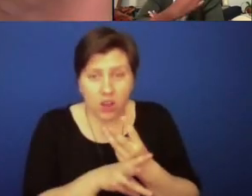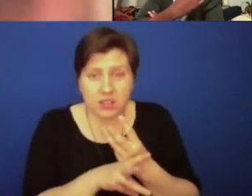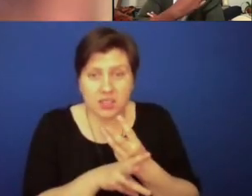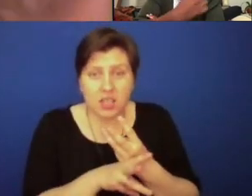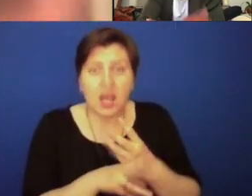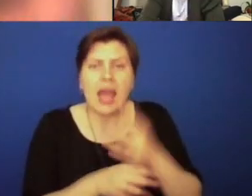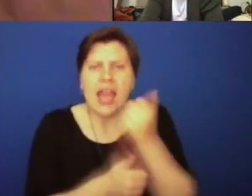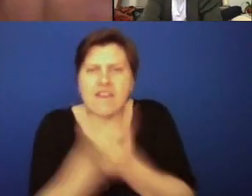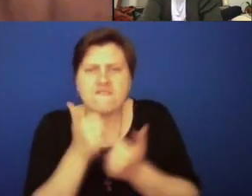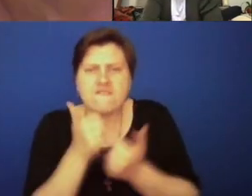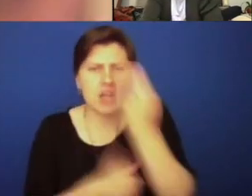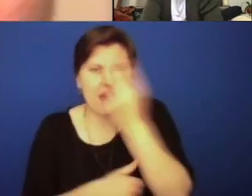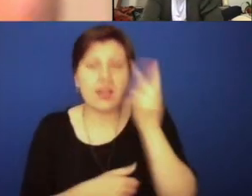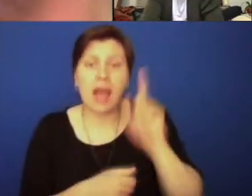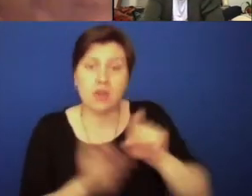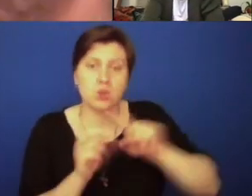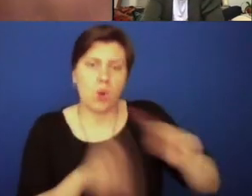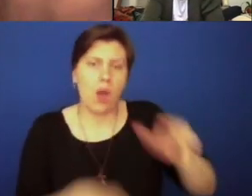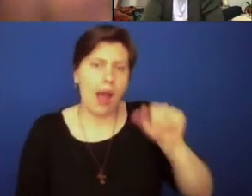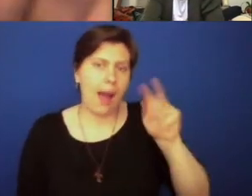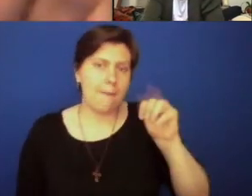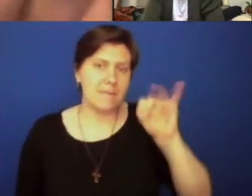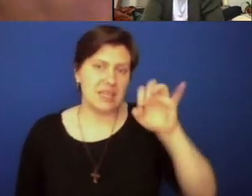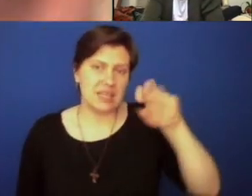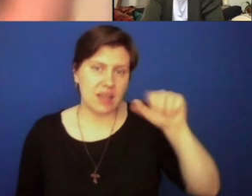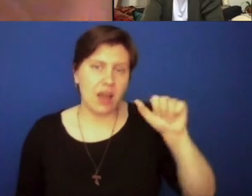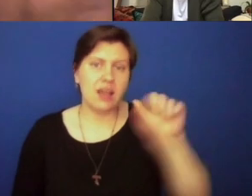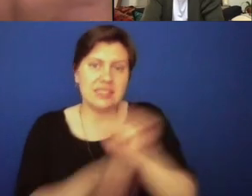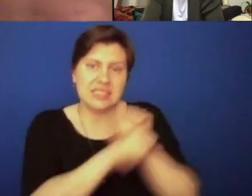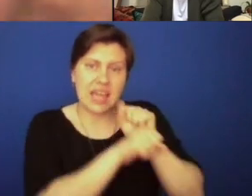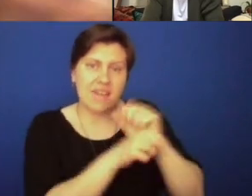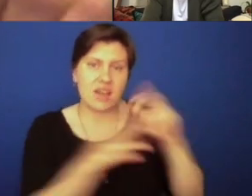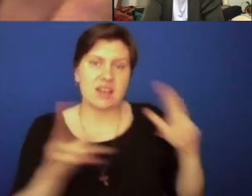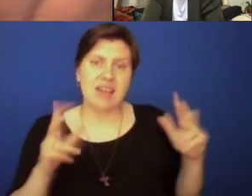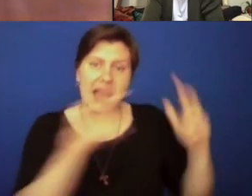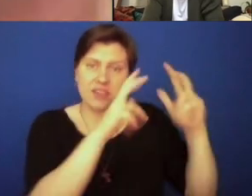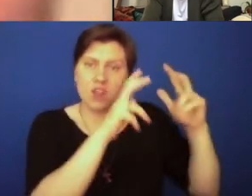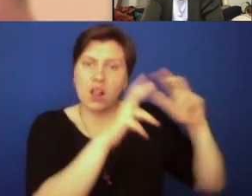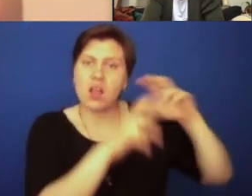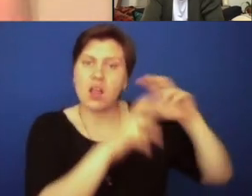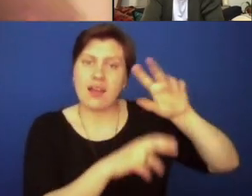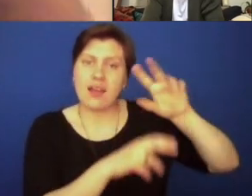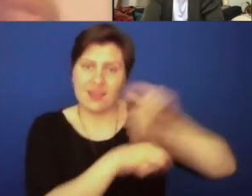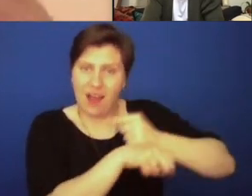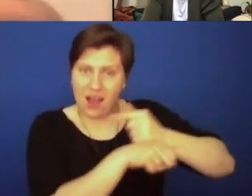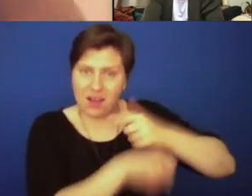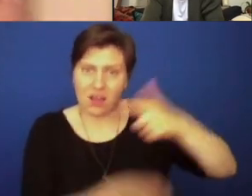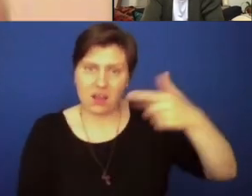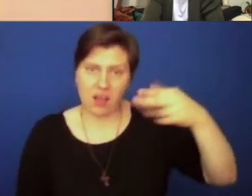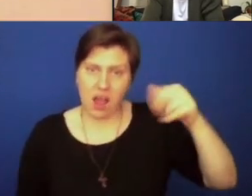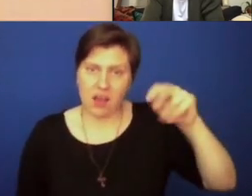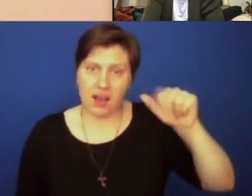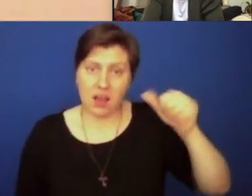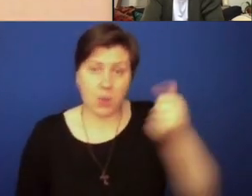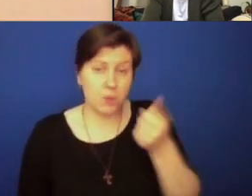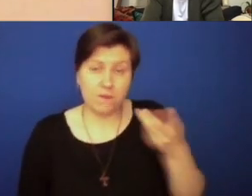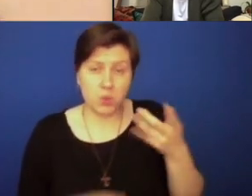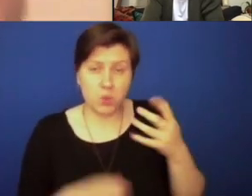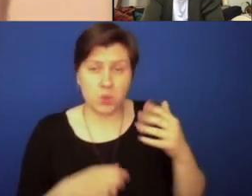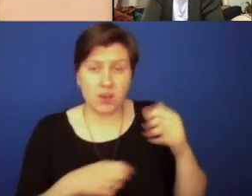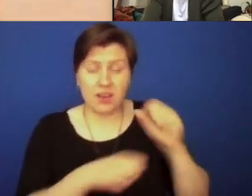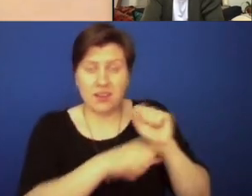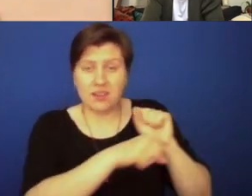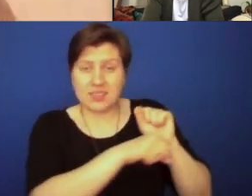Catholic needs to make a pilgrimage to Elmina Slave Castle on the West in Ghana. It is one of the few slave castles that is still standing.